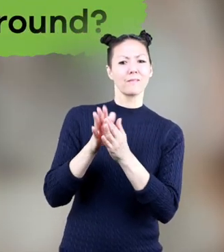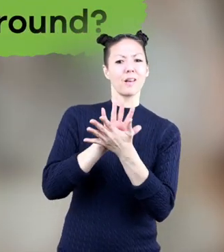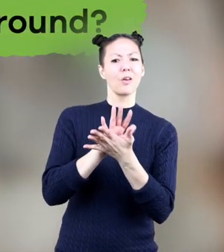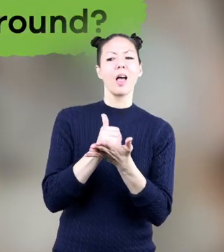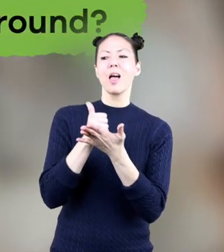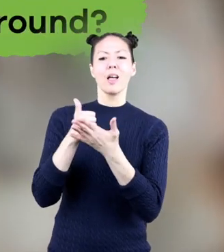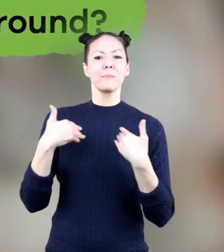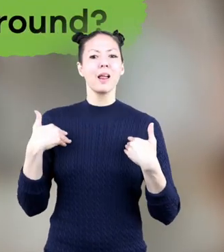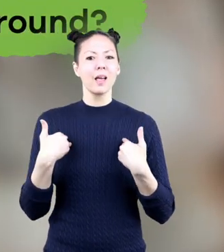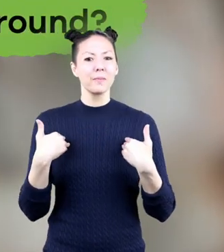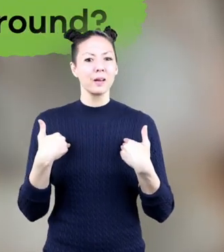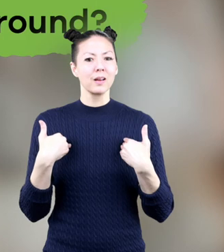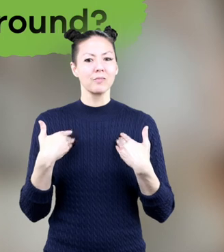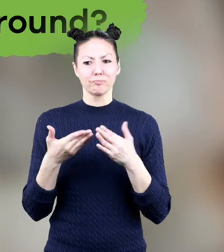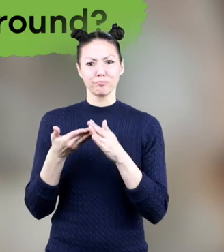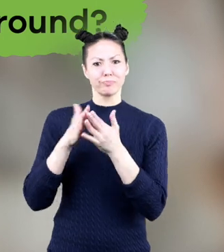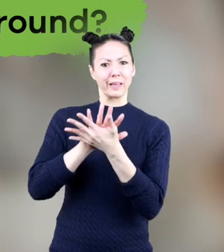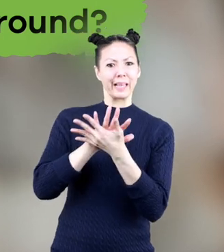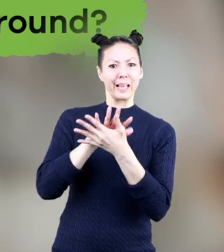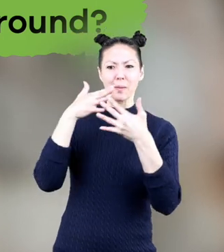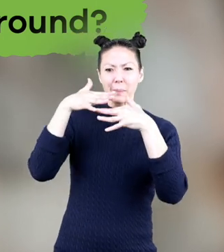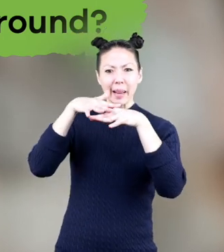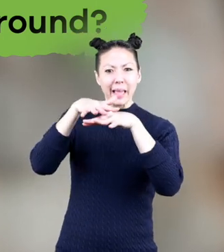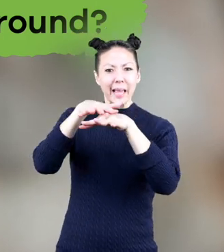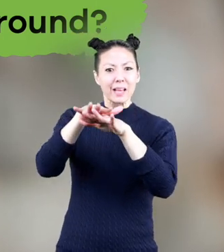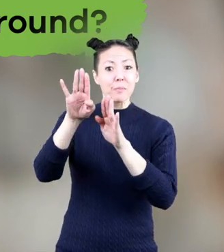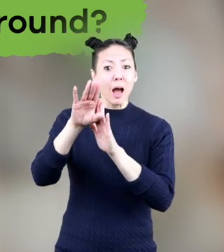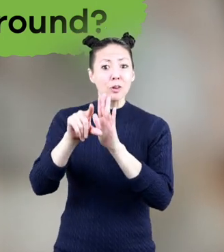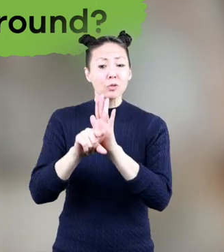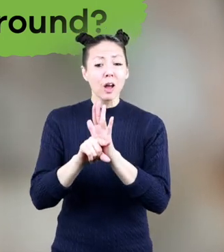helps an animal blend into its background?